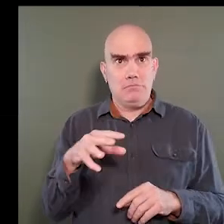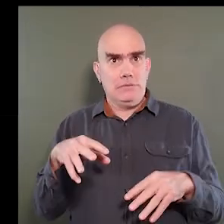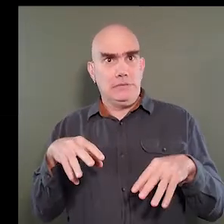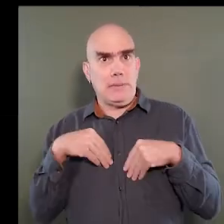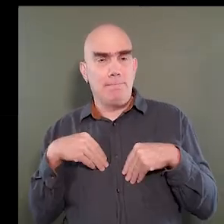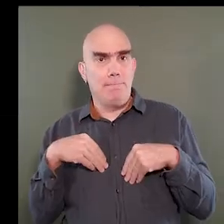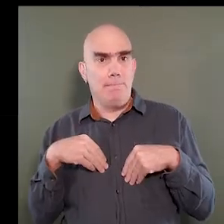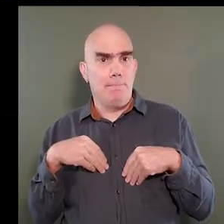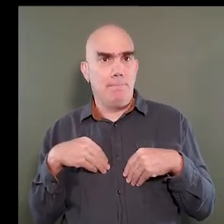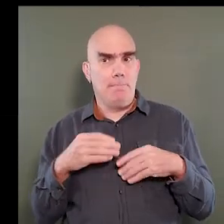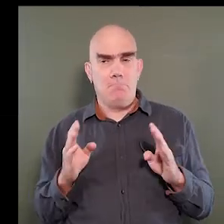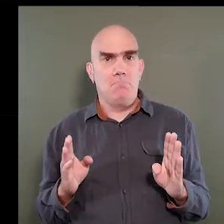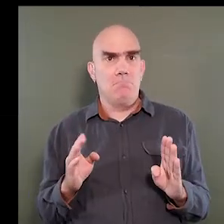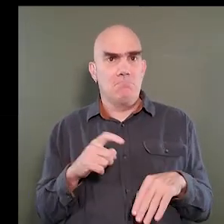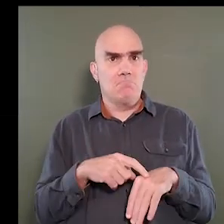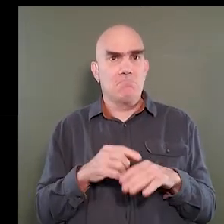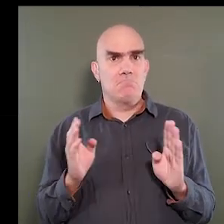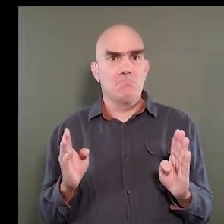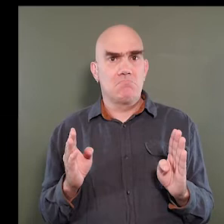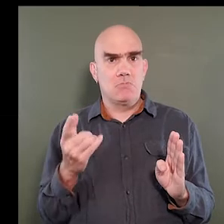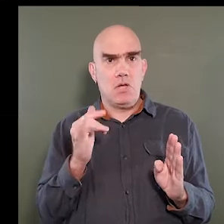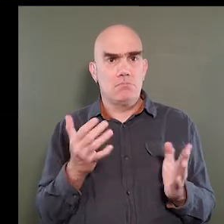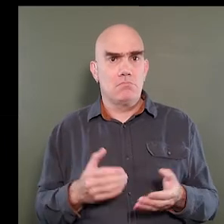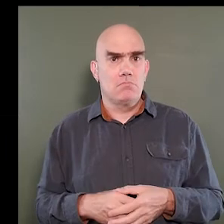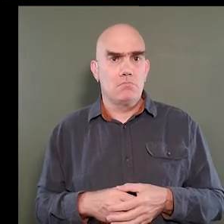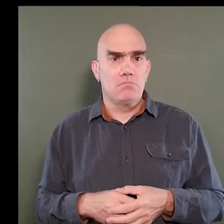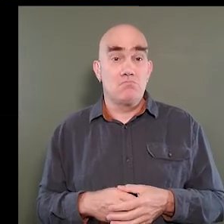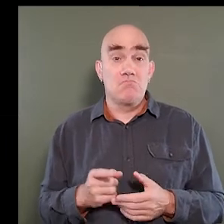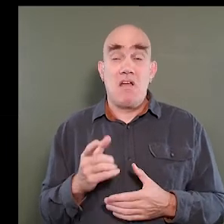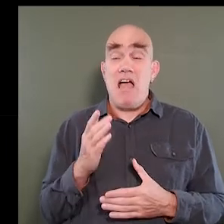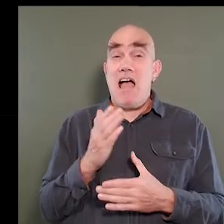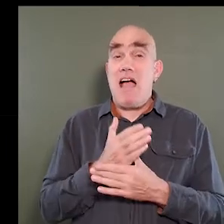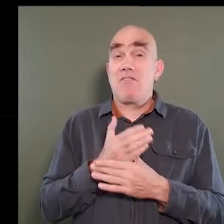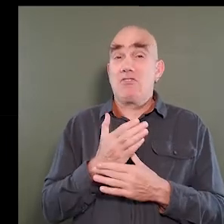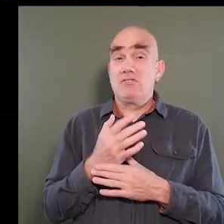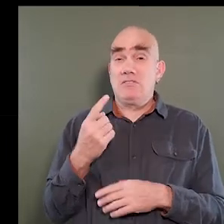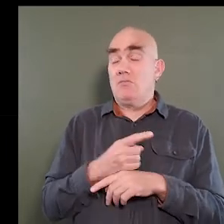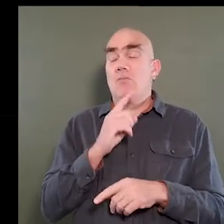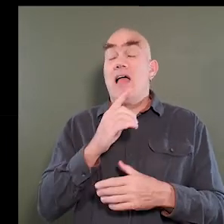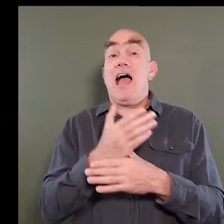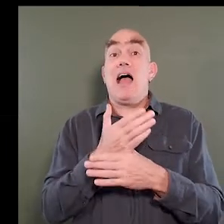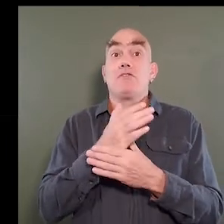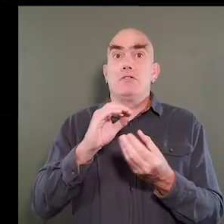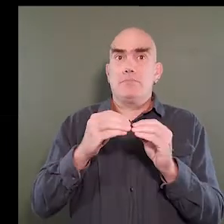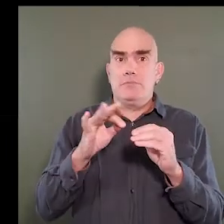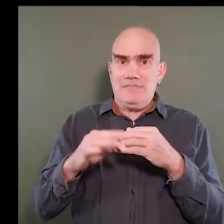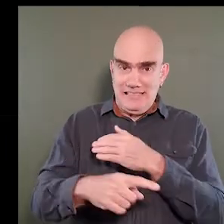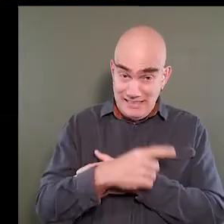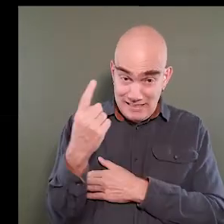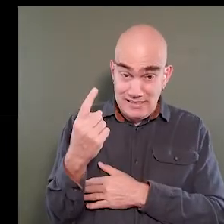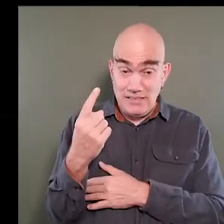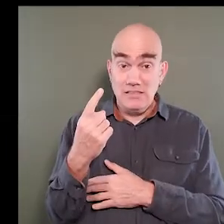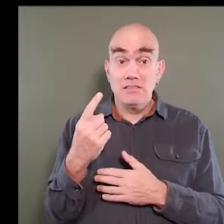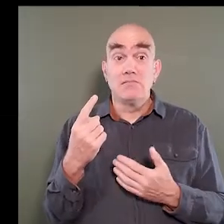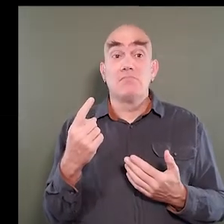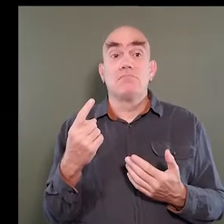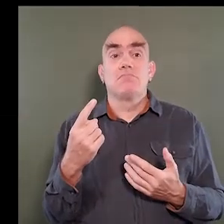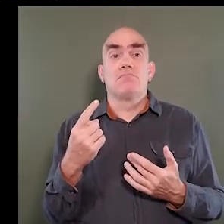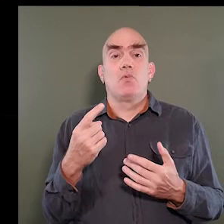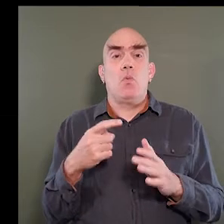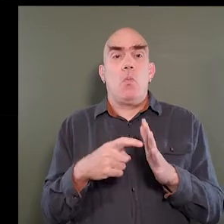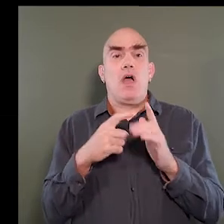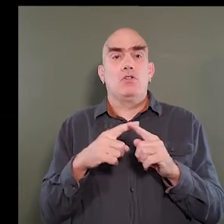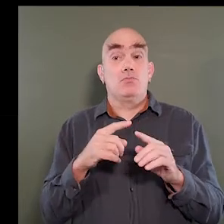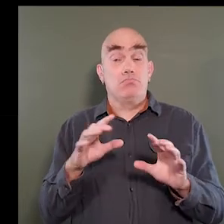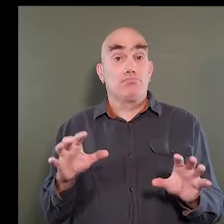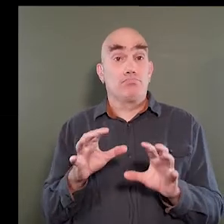and it's accepted? The average day, the average amount of days required